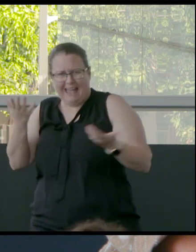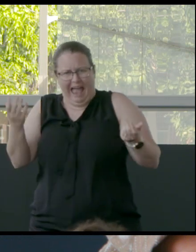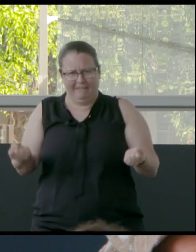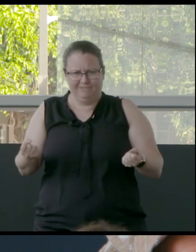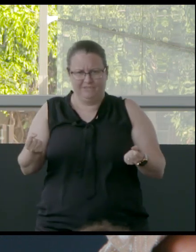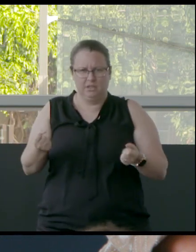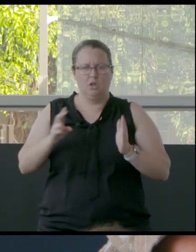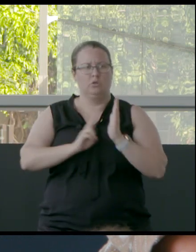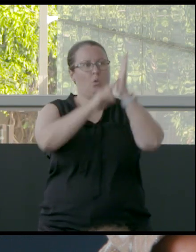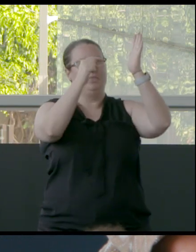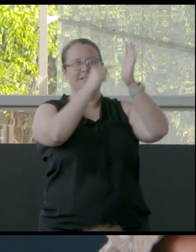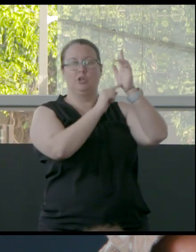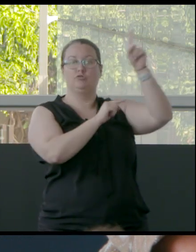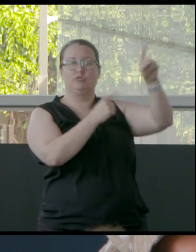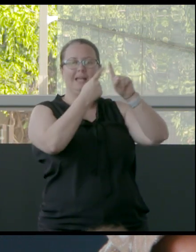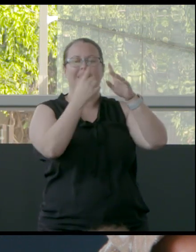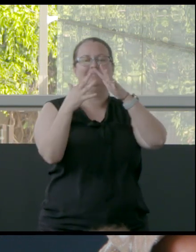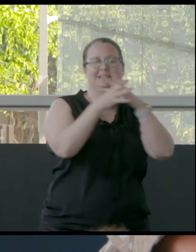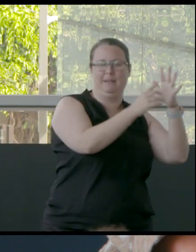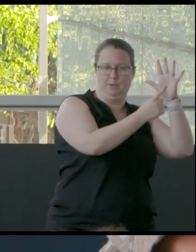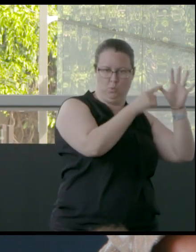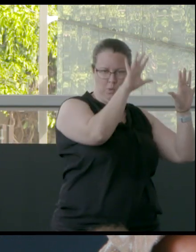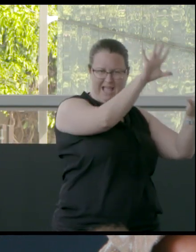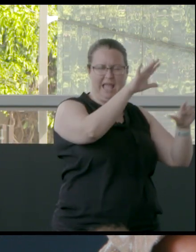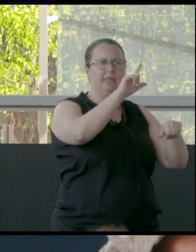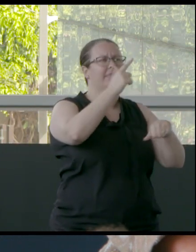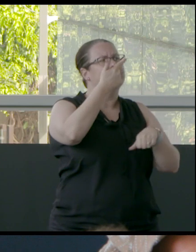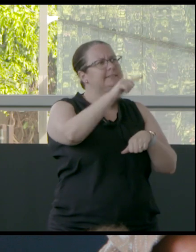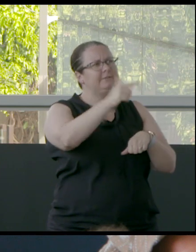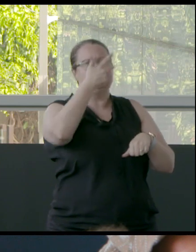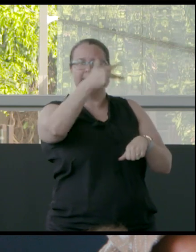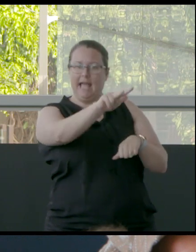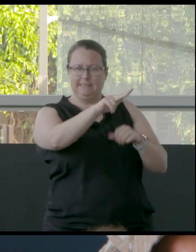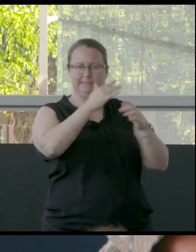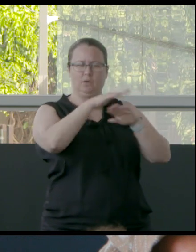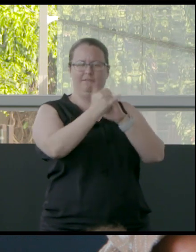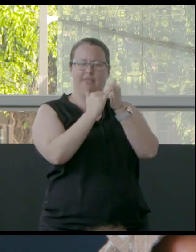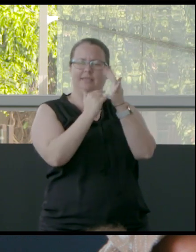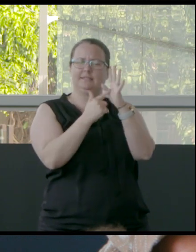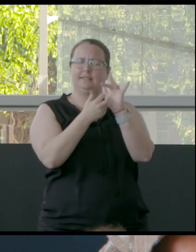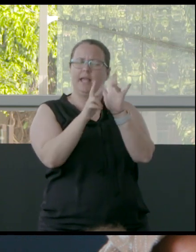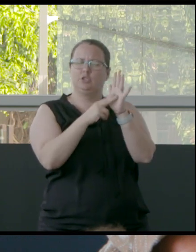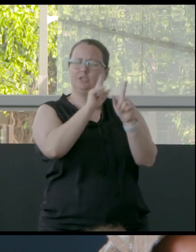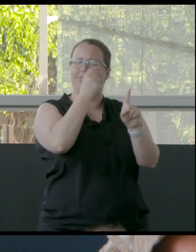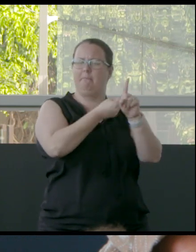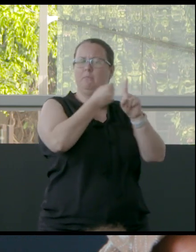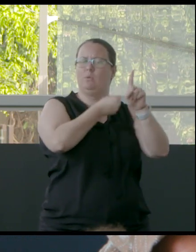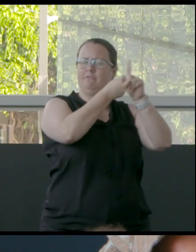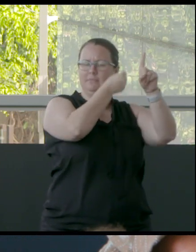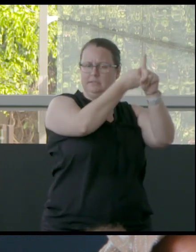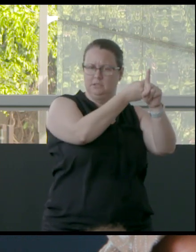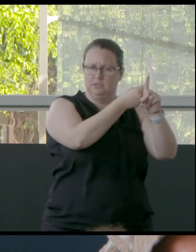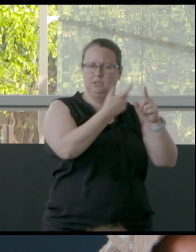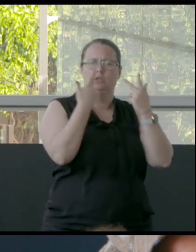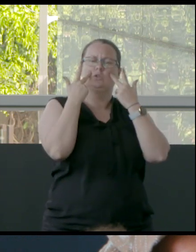movement in Northern Territory and in Western Australia in the late 70s and 80s have proven that the competing